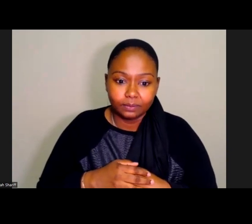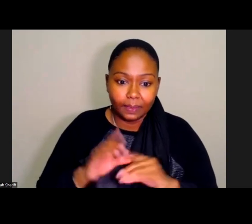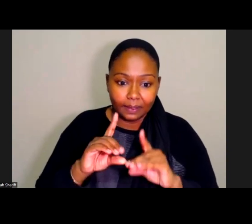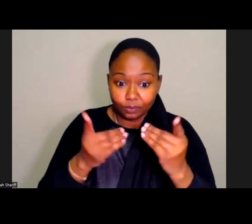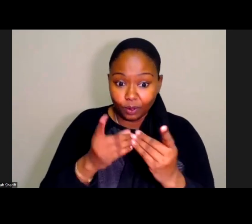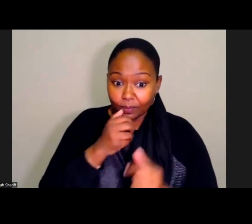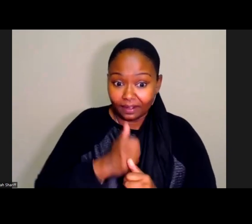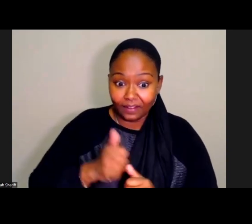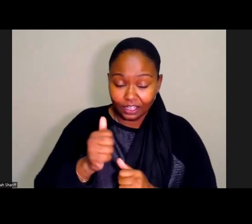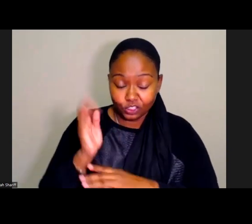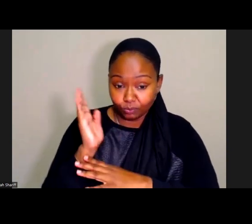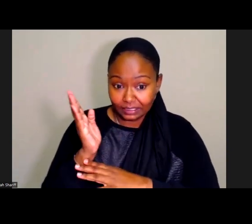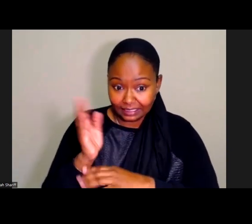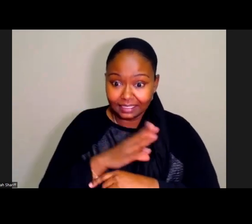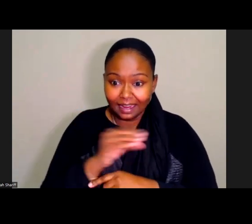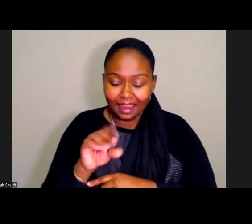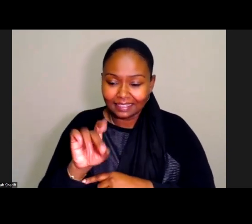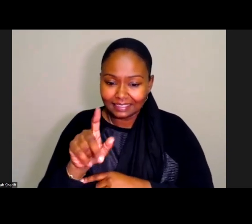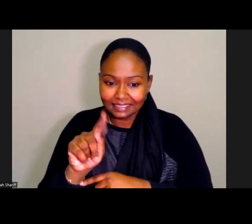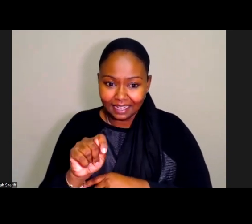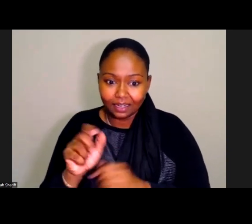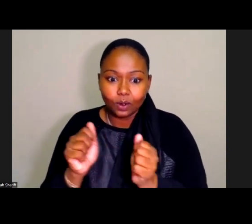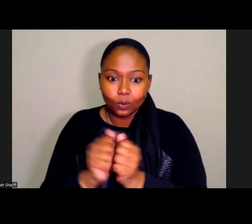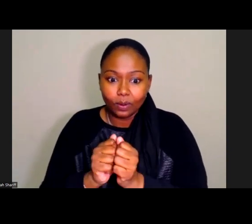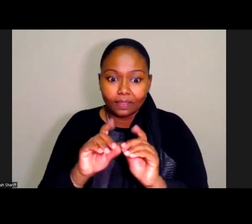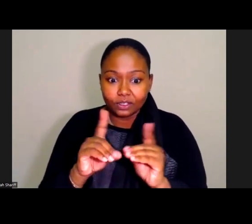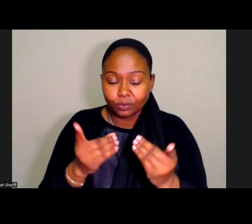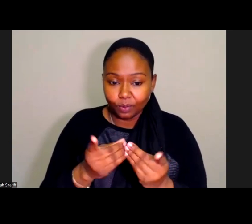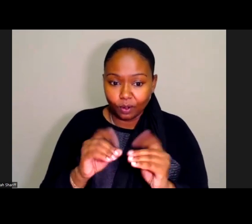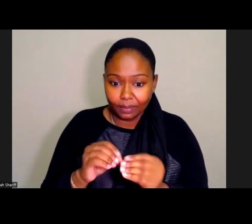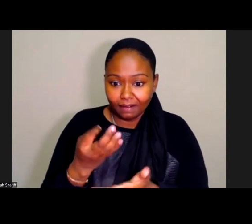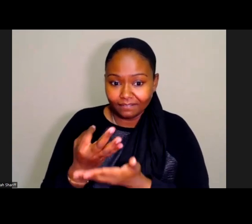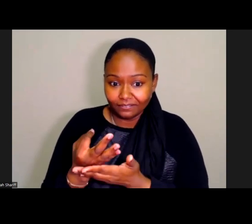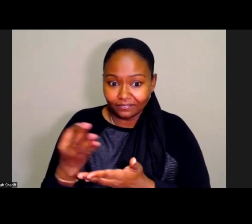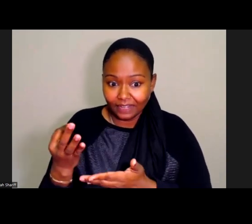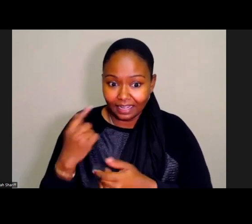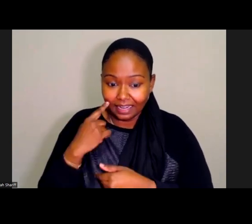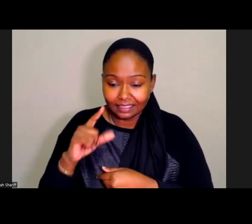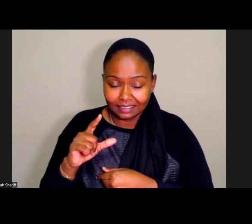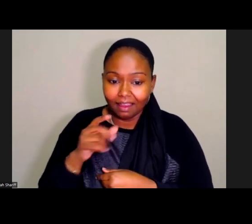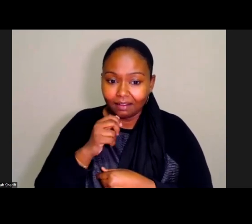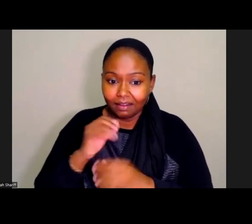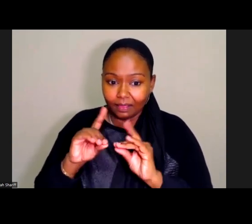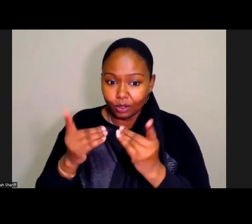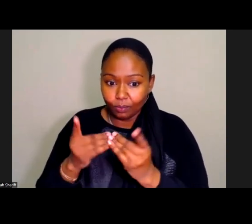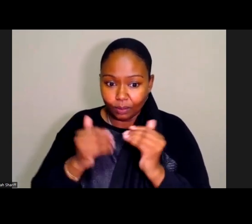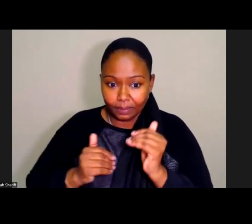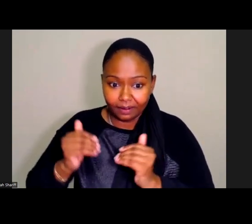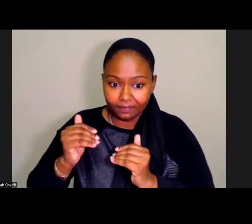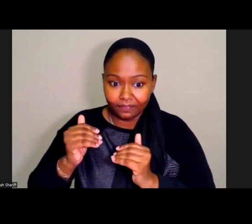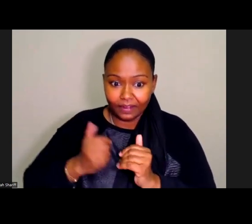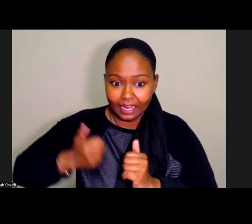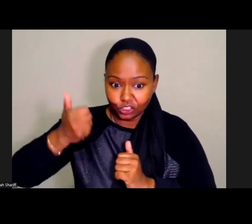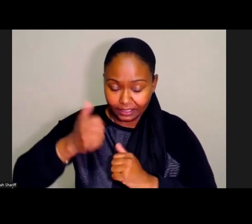data and aging, with both the Department of Finance and the Department of Aging presenting. We've now had two